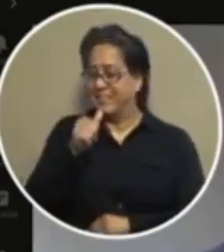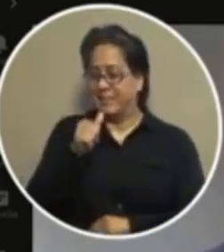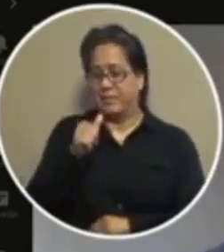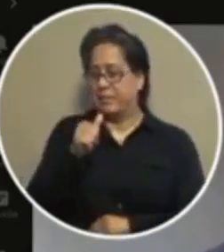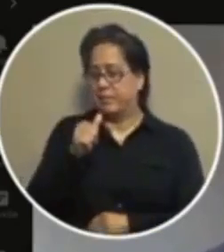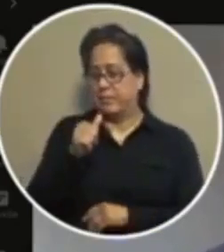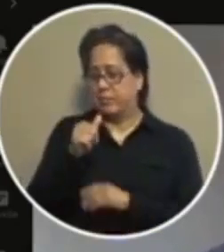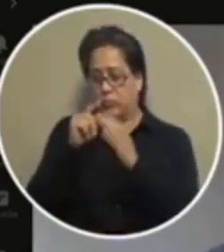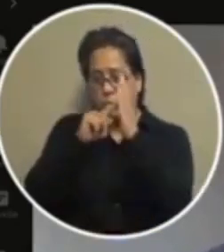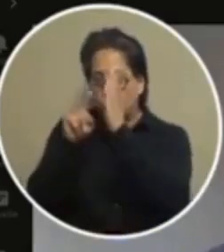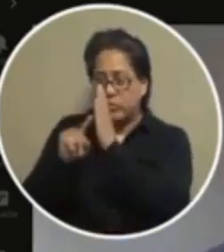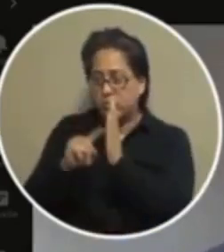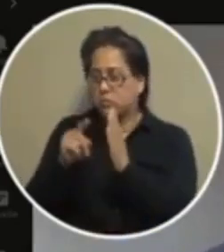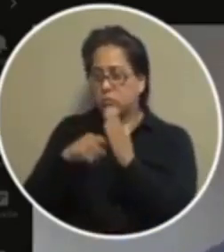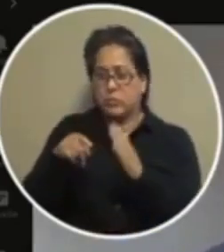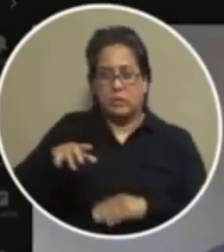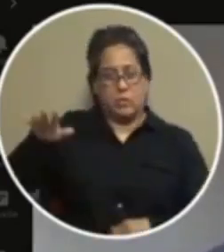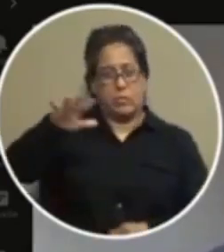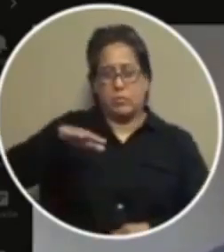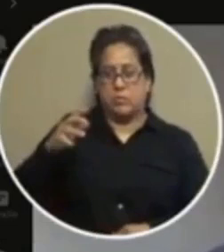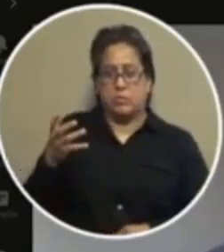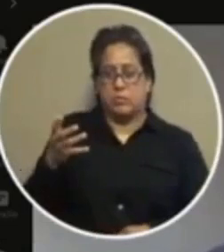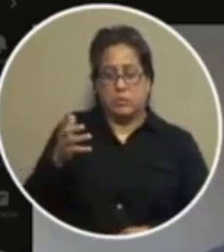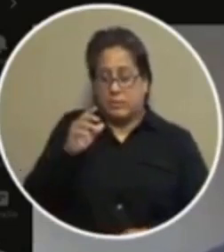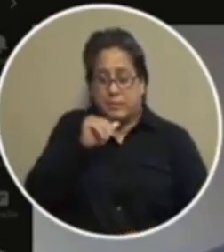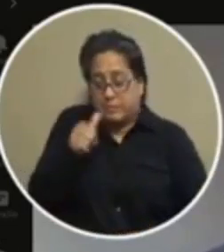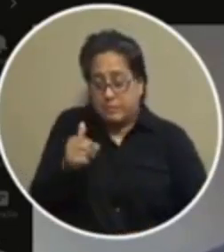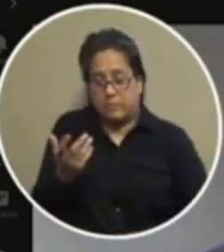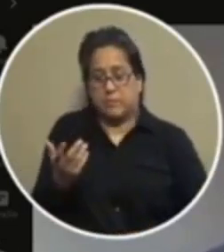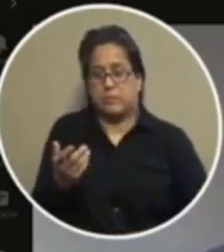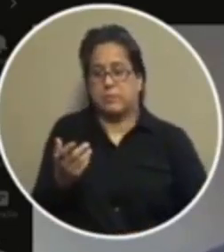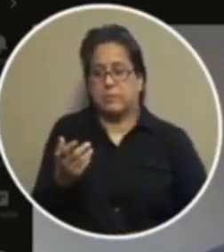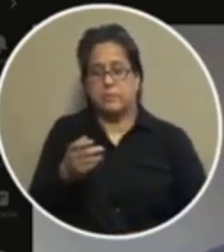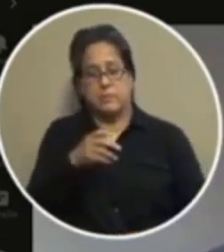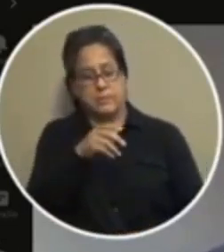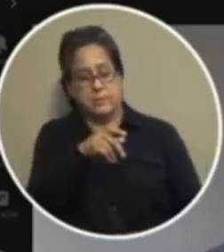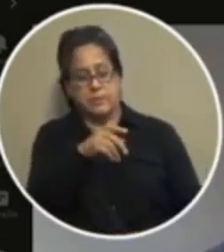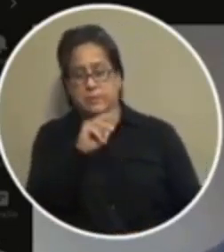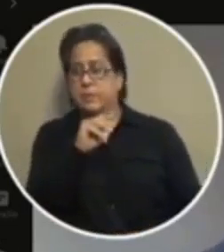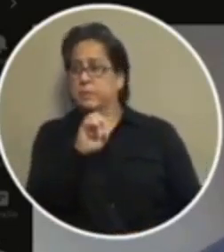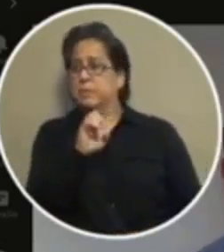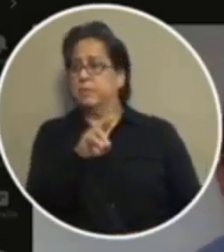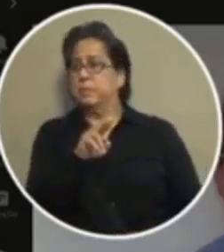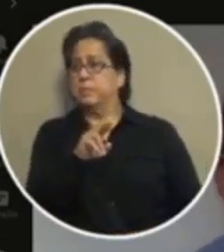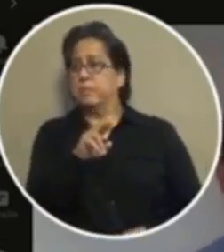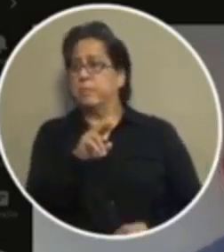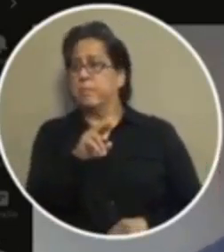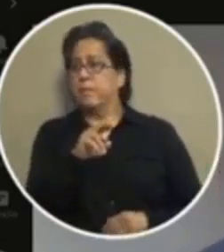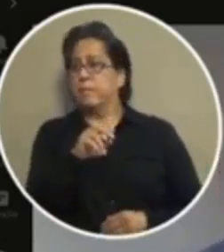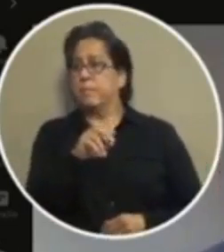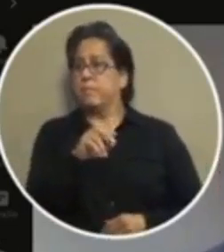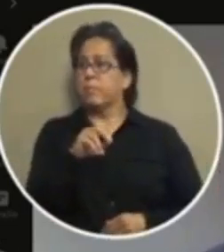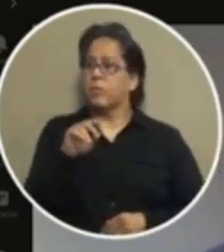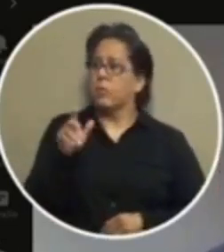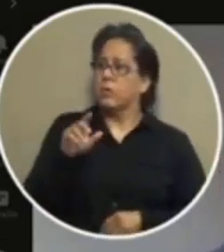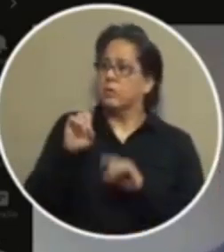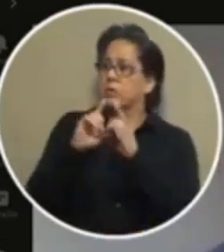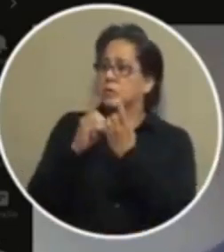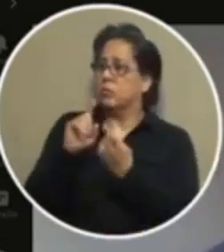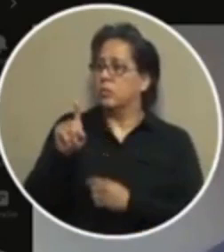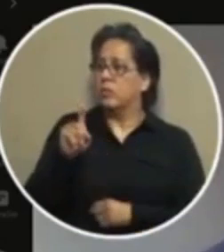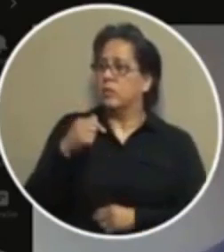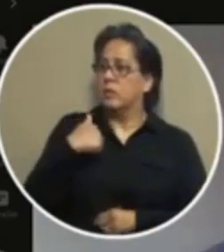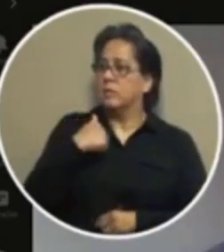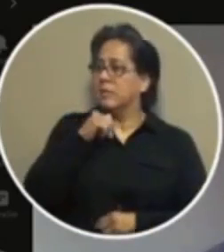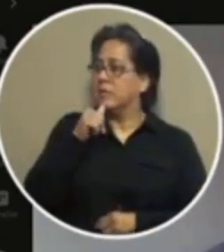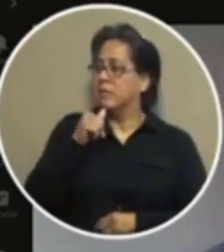research what was there it didn't well with all due respect i thought that's me that's not me impugning